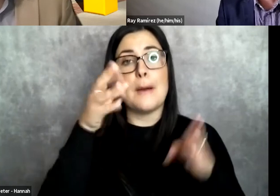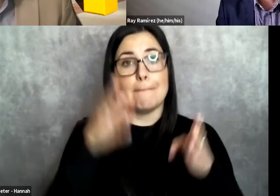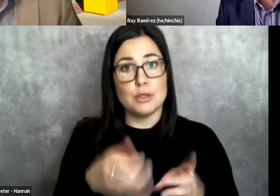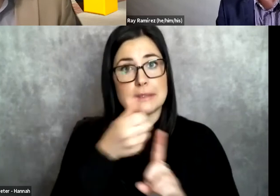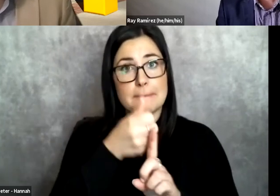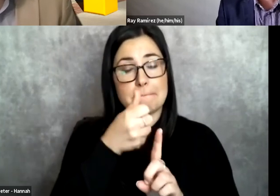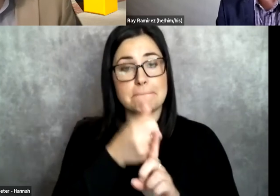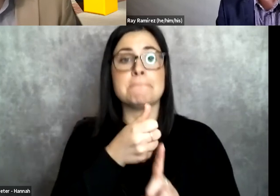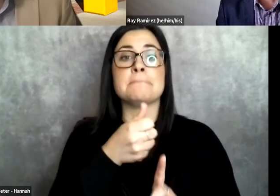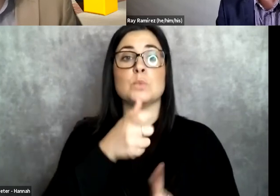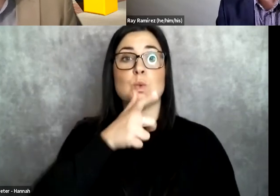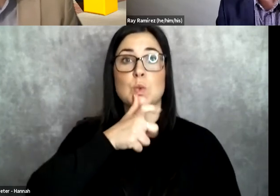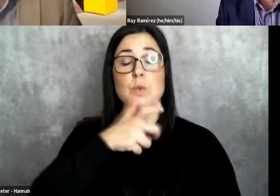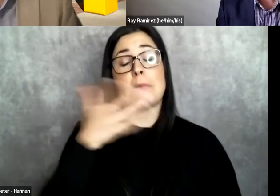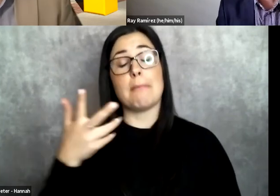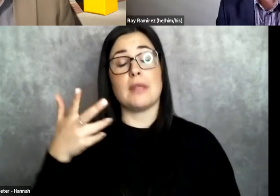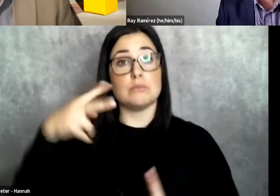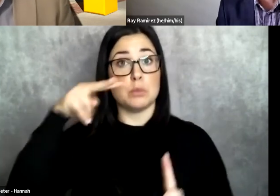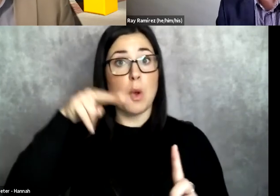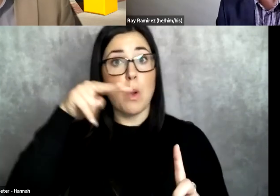on parole or probation.